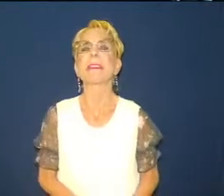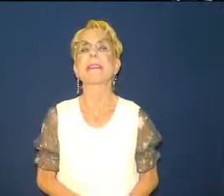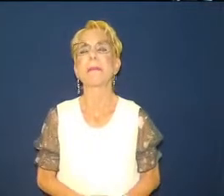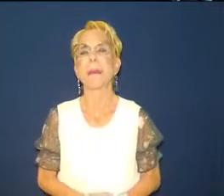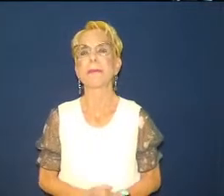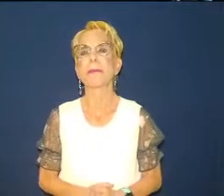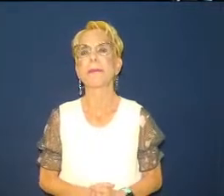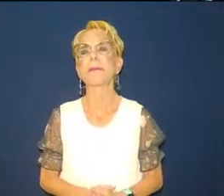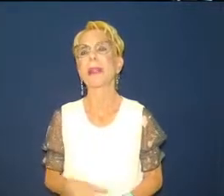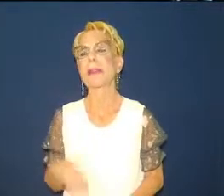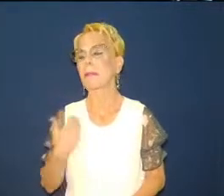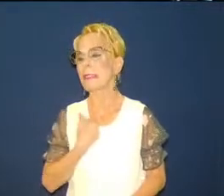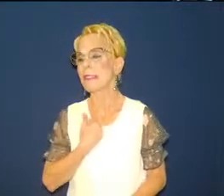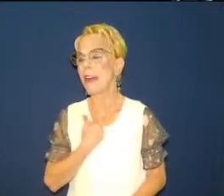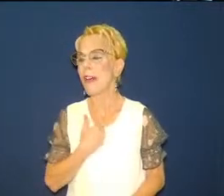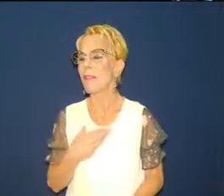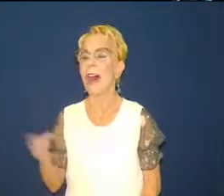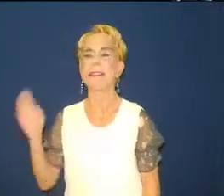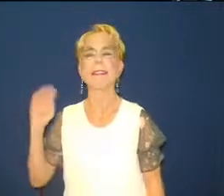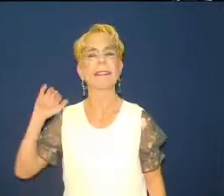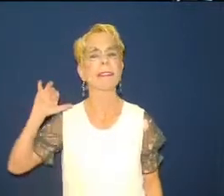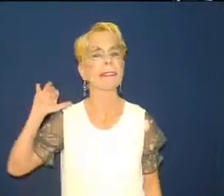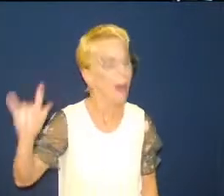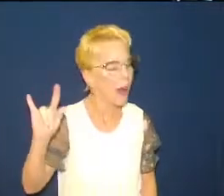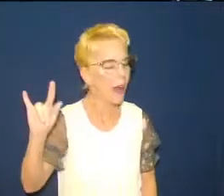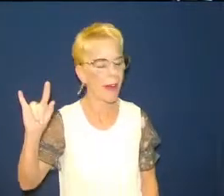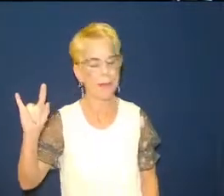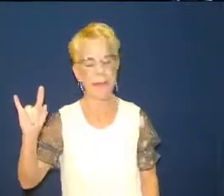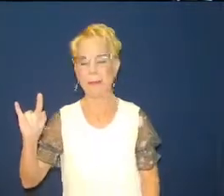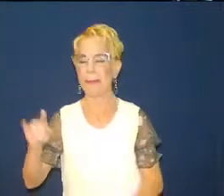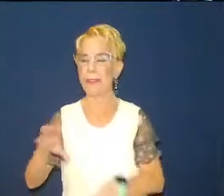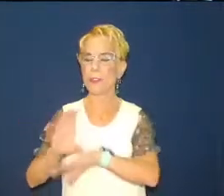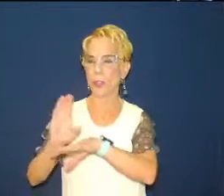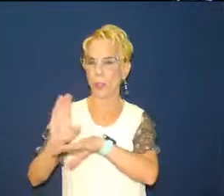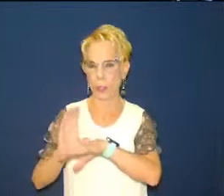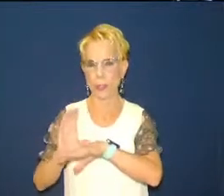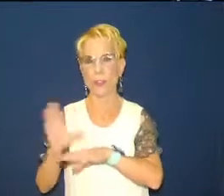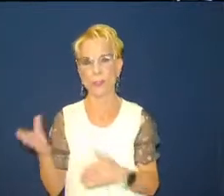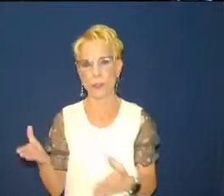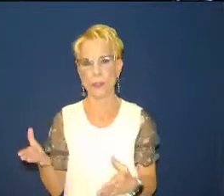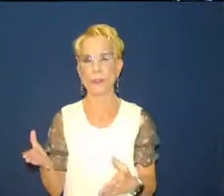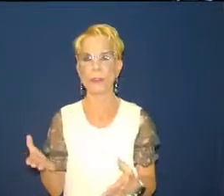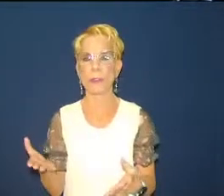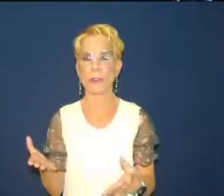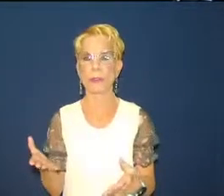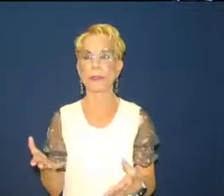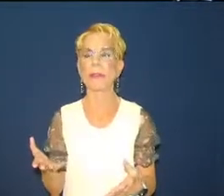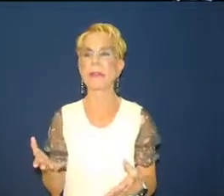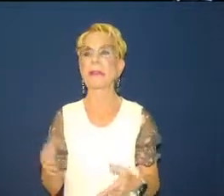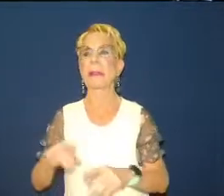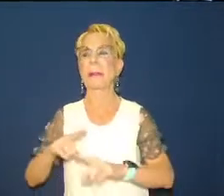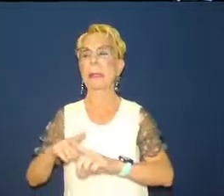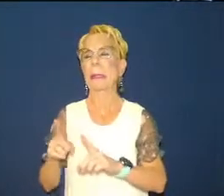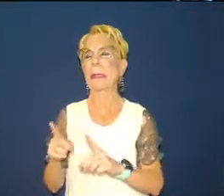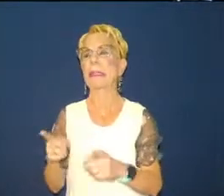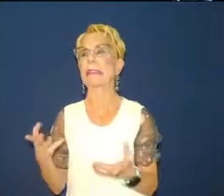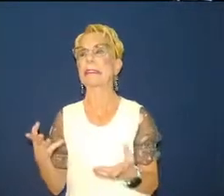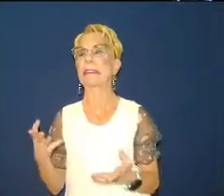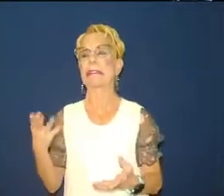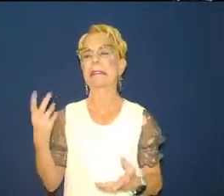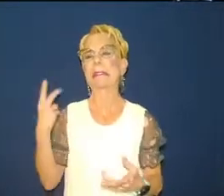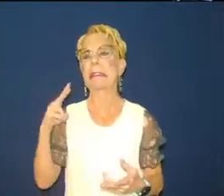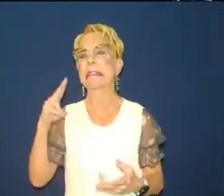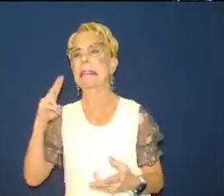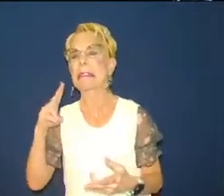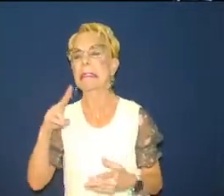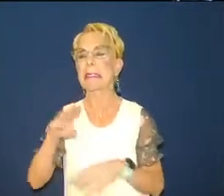less people are being saved less people are being taught morals less people are taught the bible and now we see it out there on the decisions we make